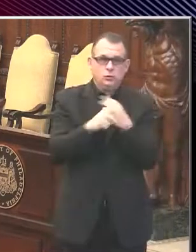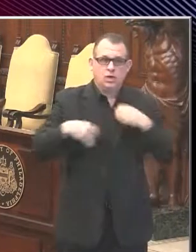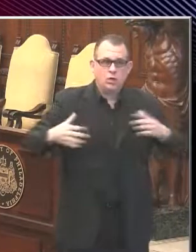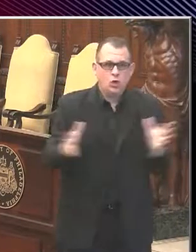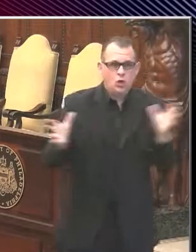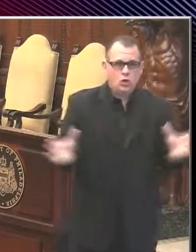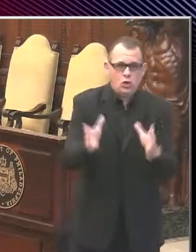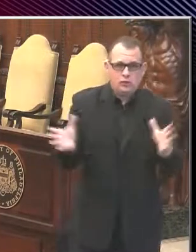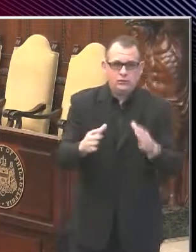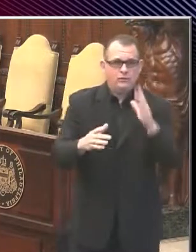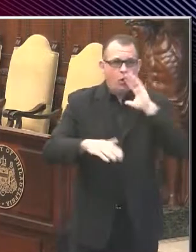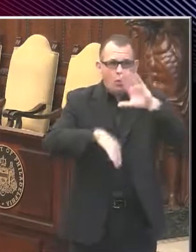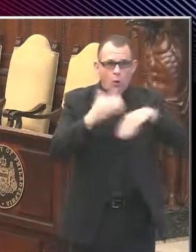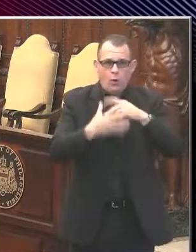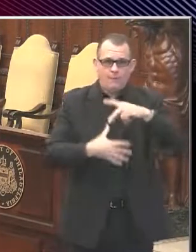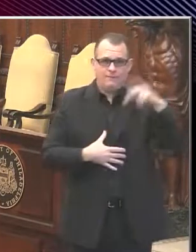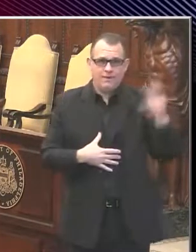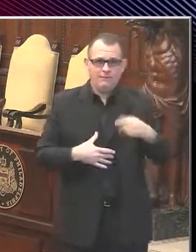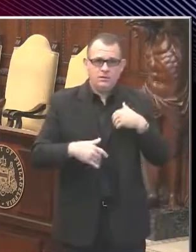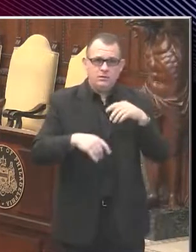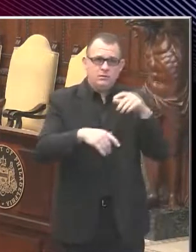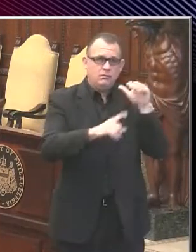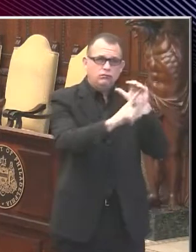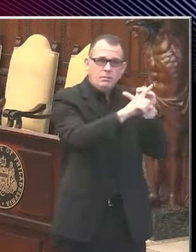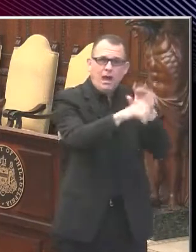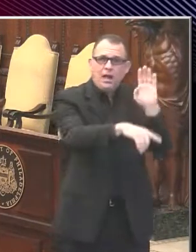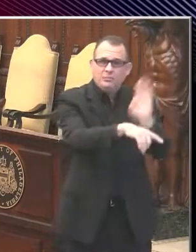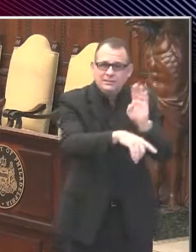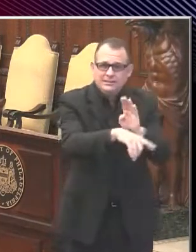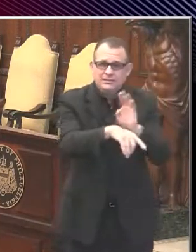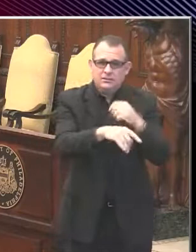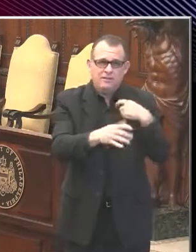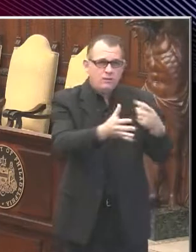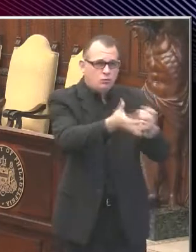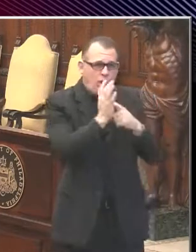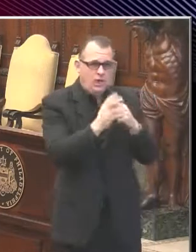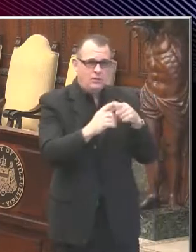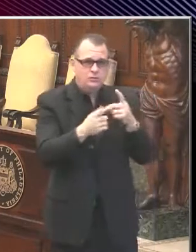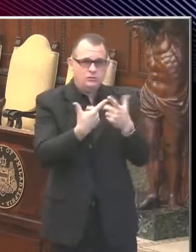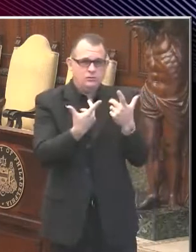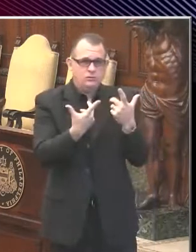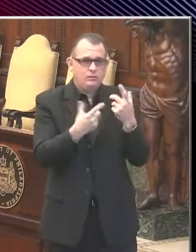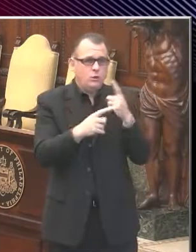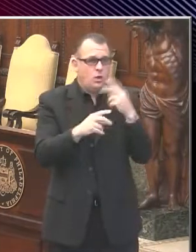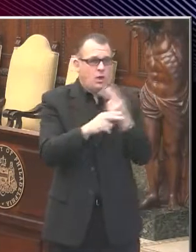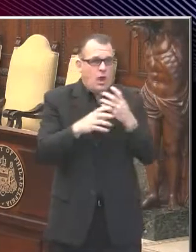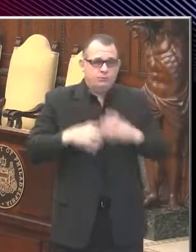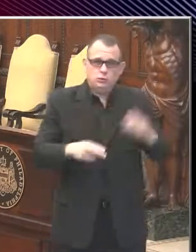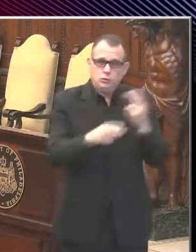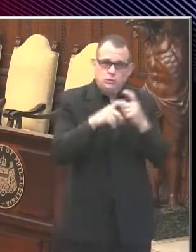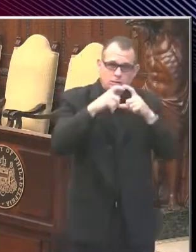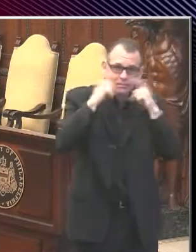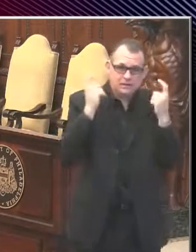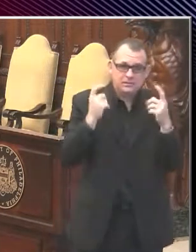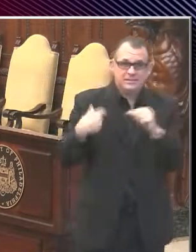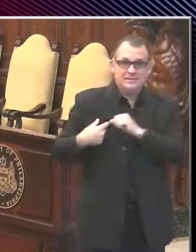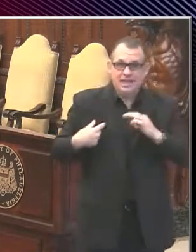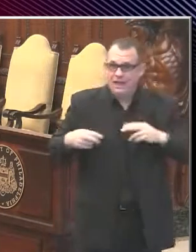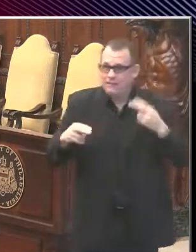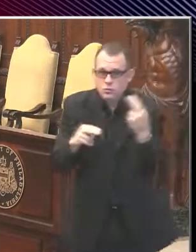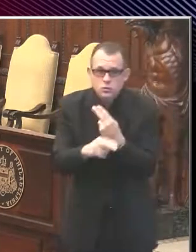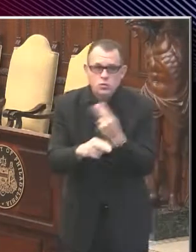businesses and managers of all activities that they are required to enforce mask use of their customers and their staff and people participating in their activities.